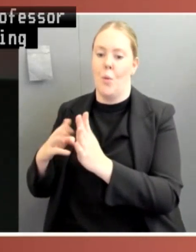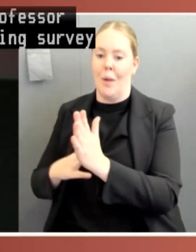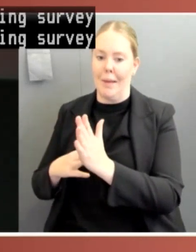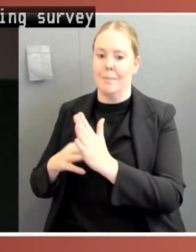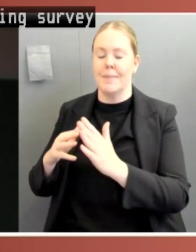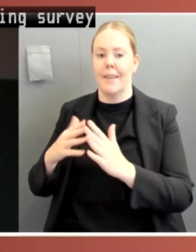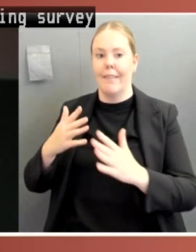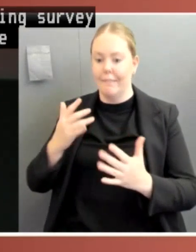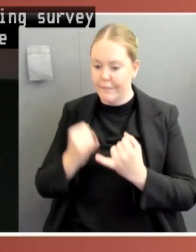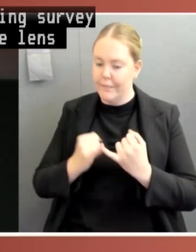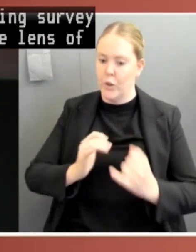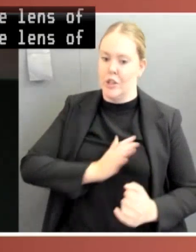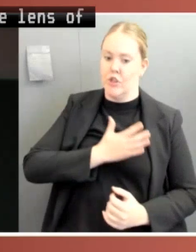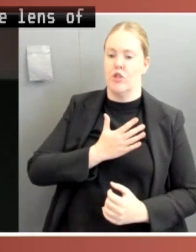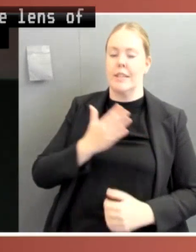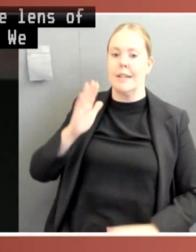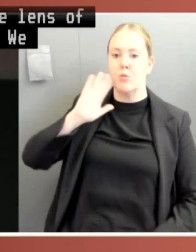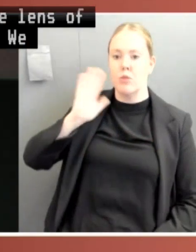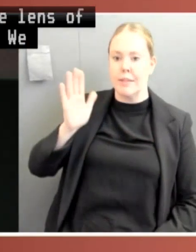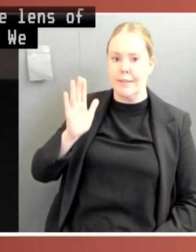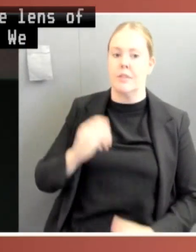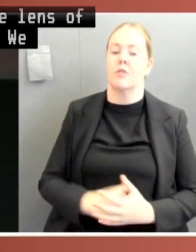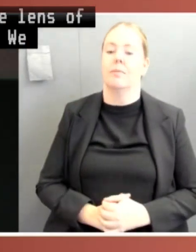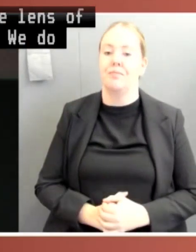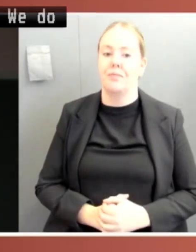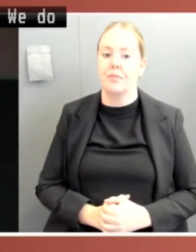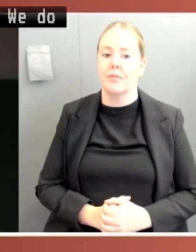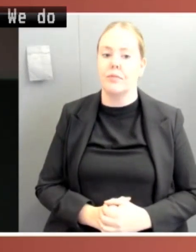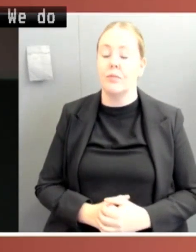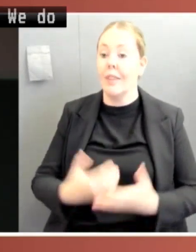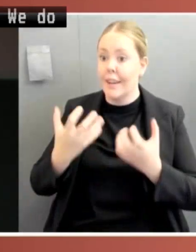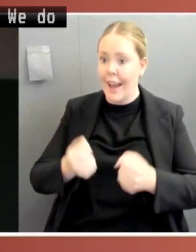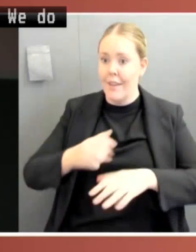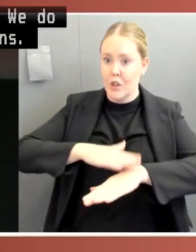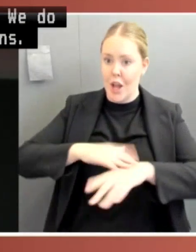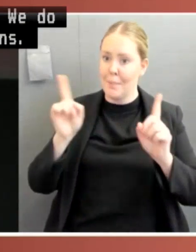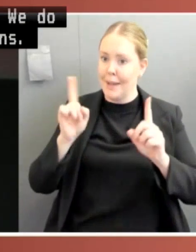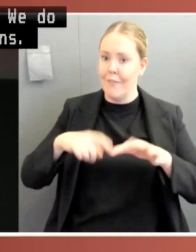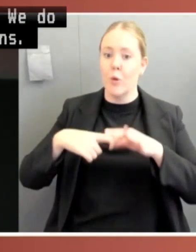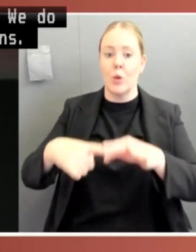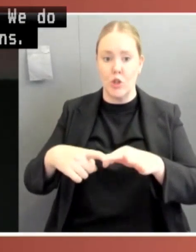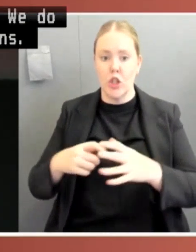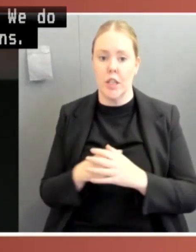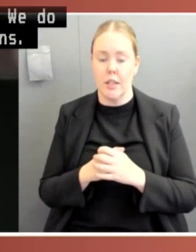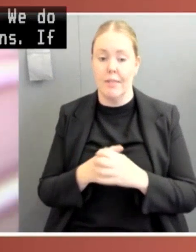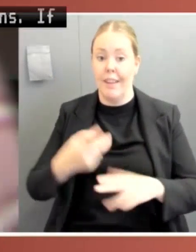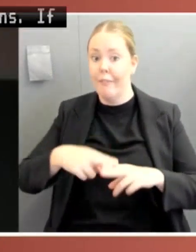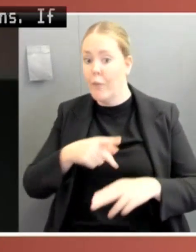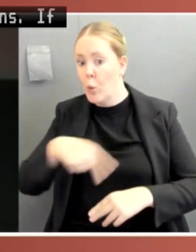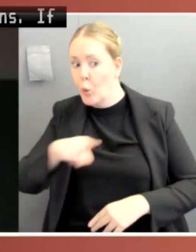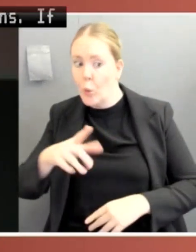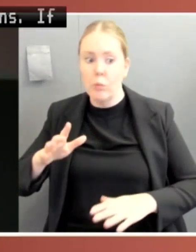We do have some time for questions. If anyone does have a question they would like to ask of Dr. Hobbs or